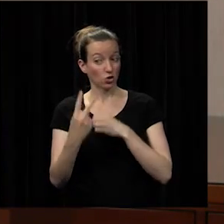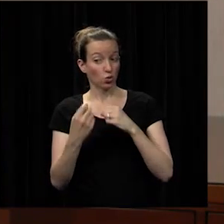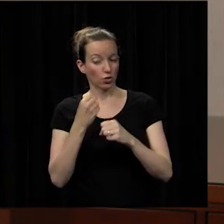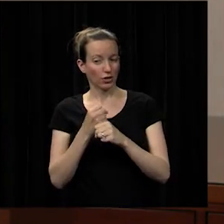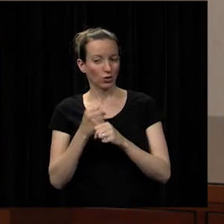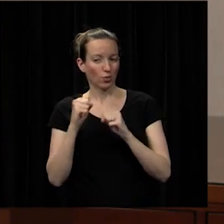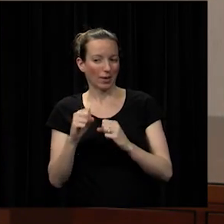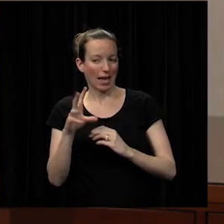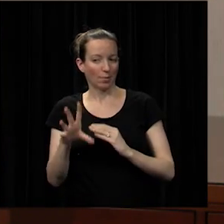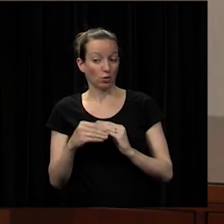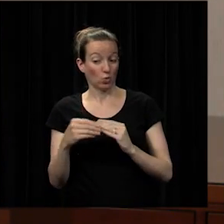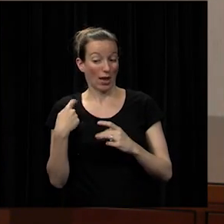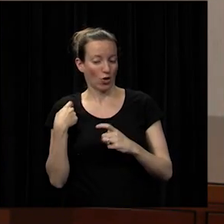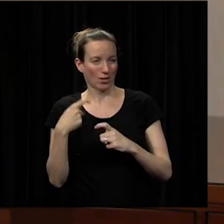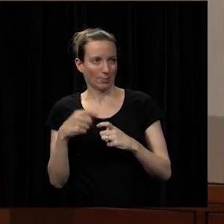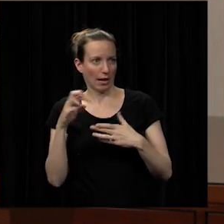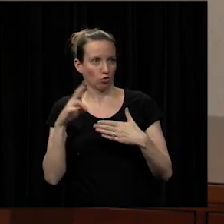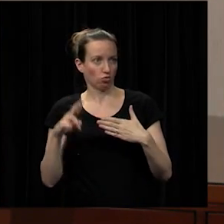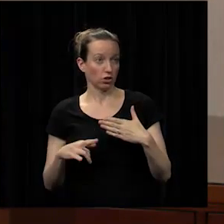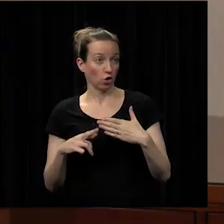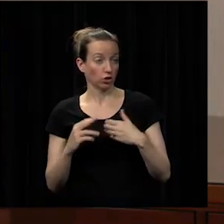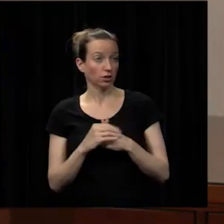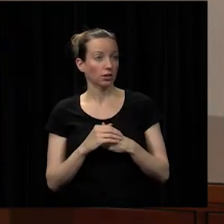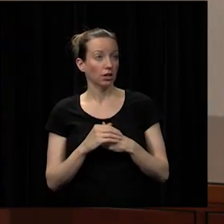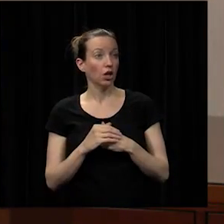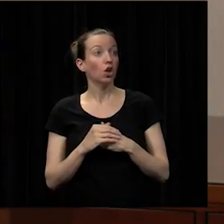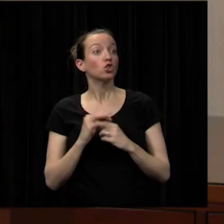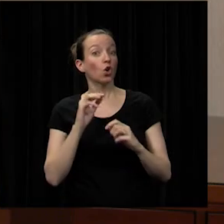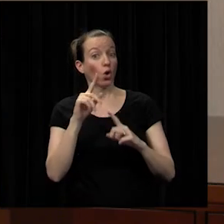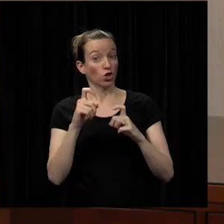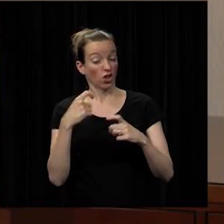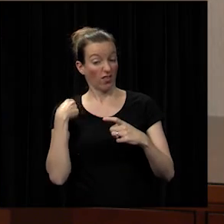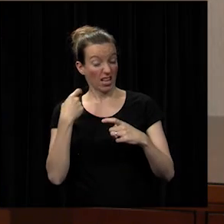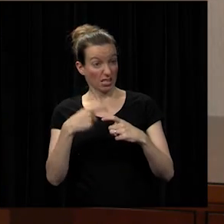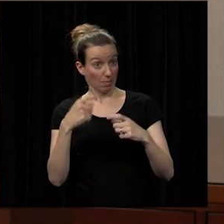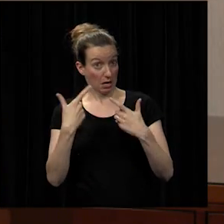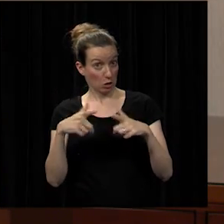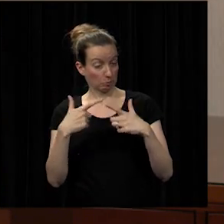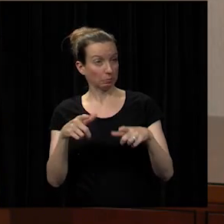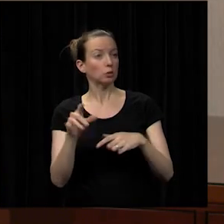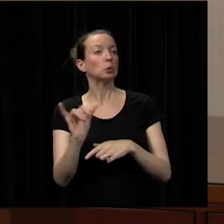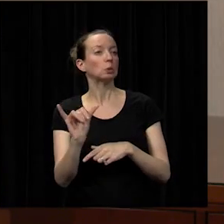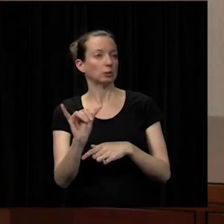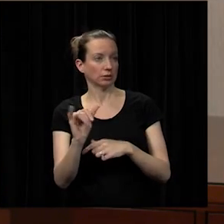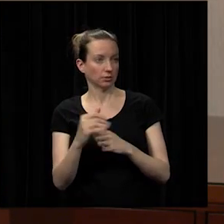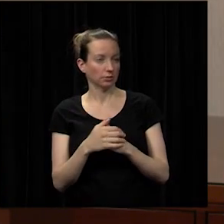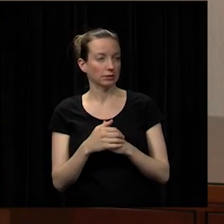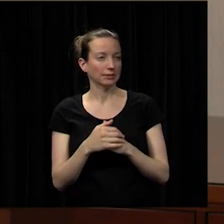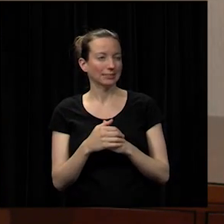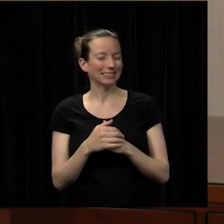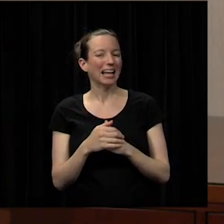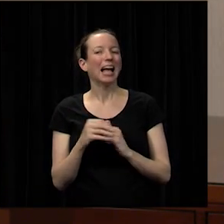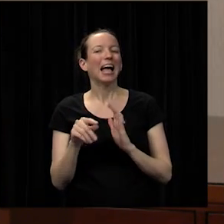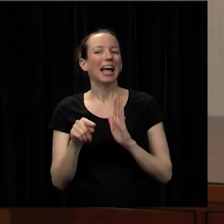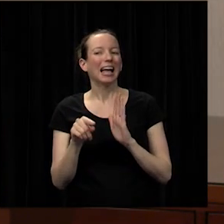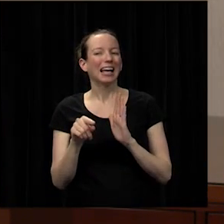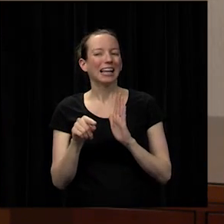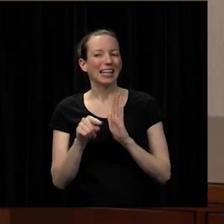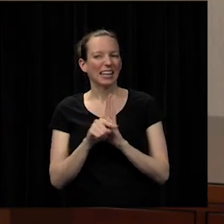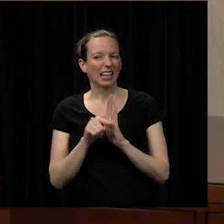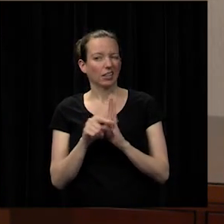results so we provide the survey in spanish as well and that did negatively impact that particular score